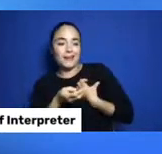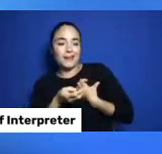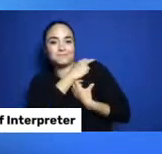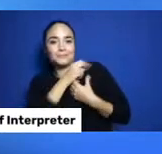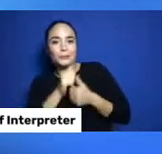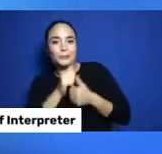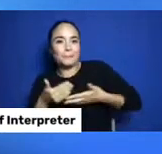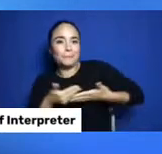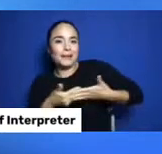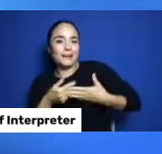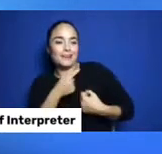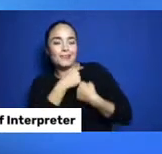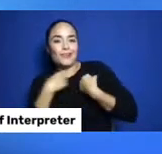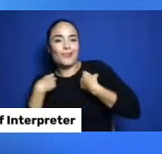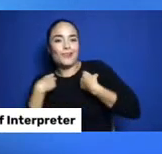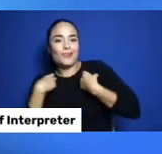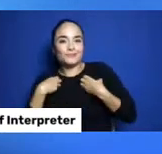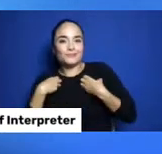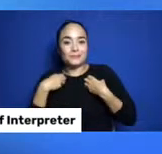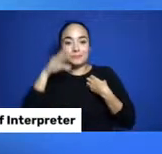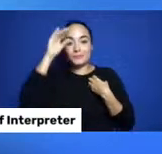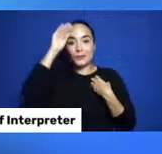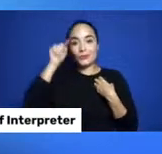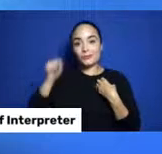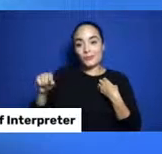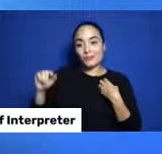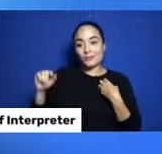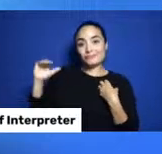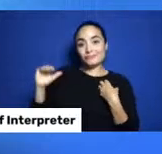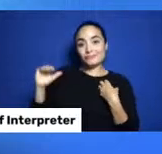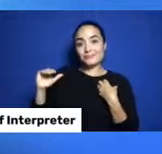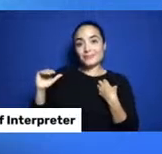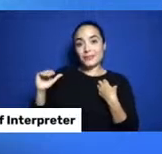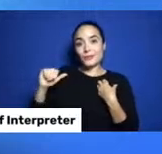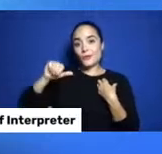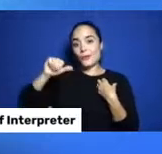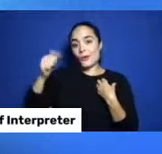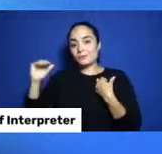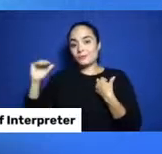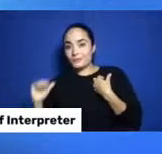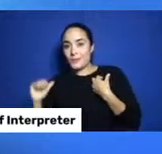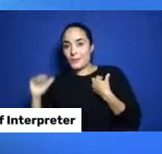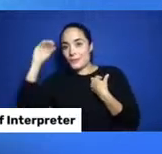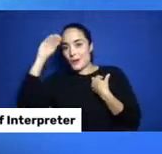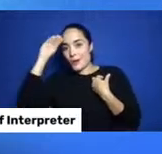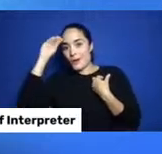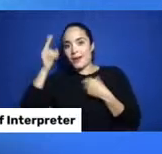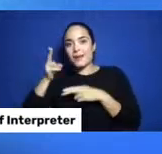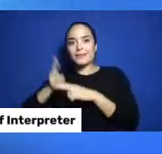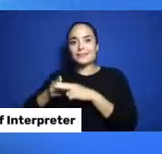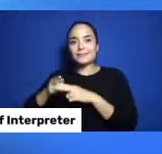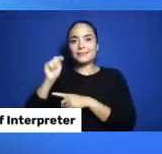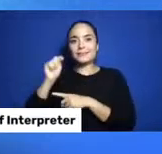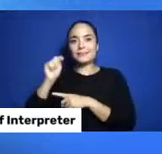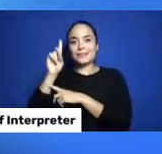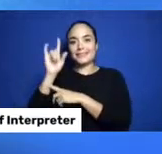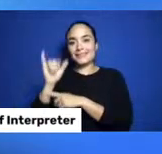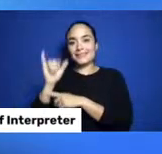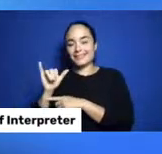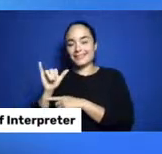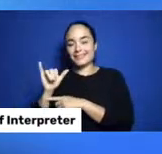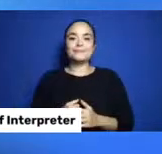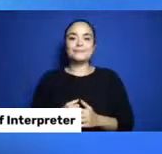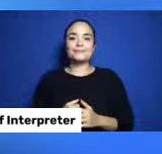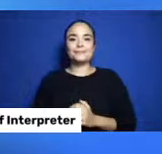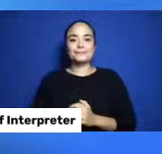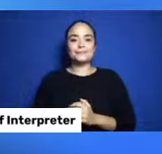my big boy Leland. And my littlest boy, my middle child, Theodore or Teddy, as we like to call him. And then here's a